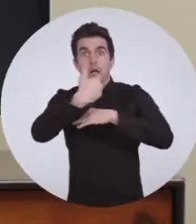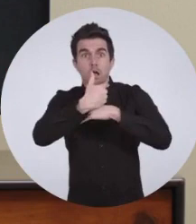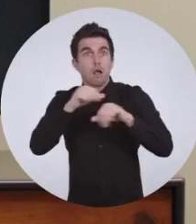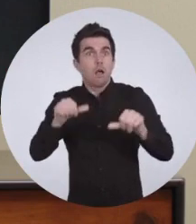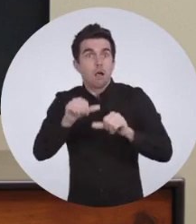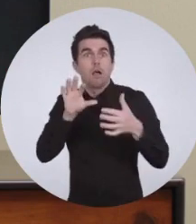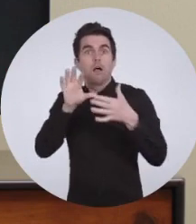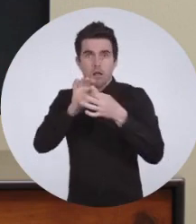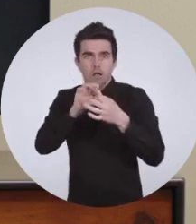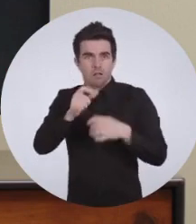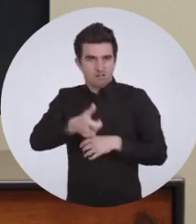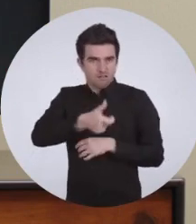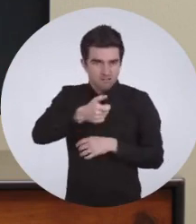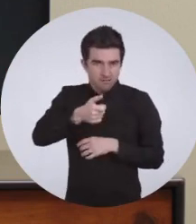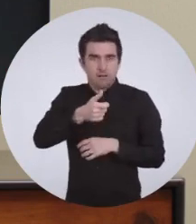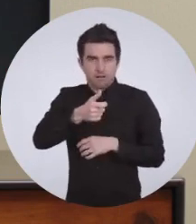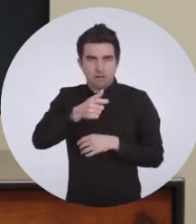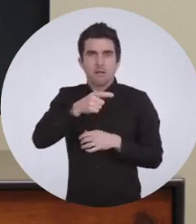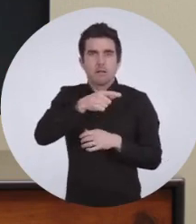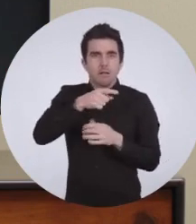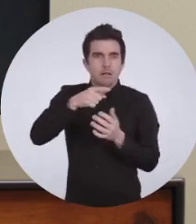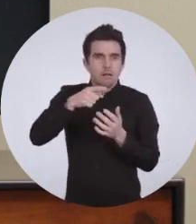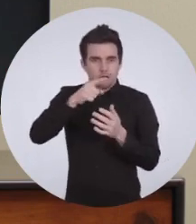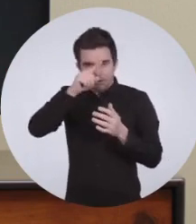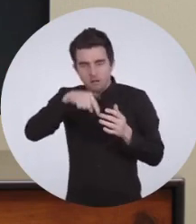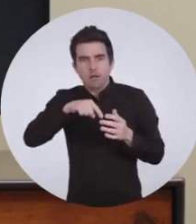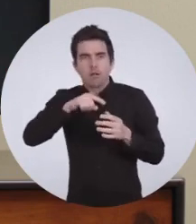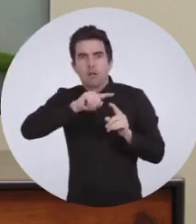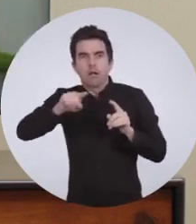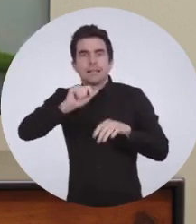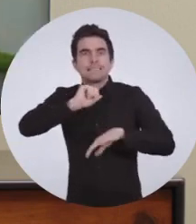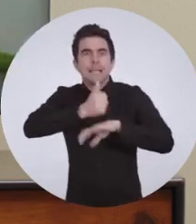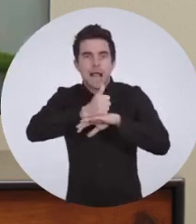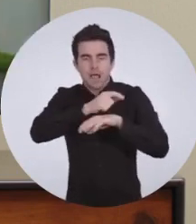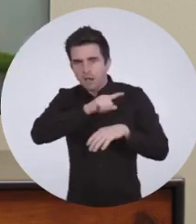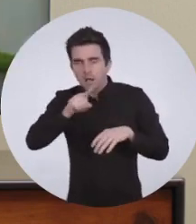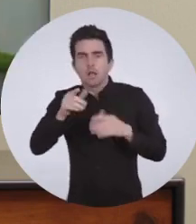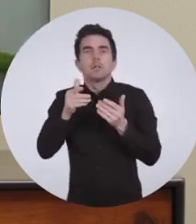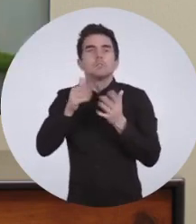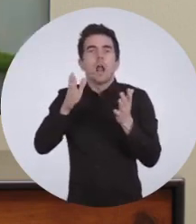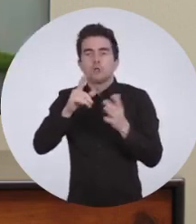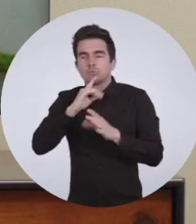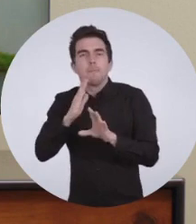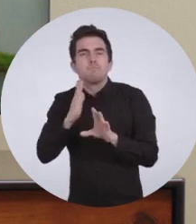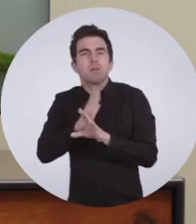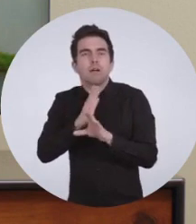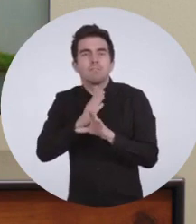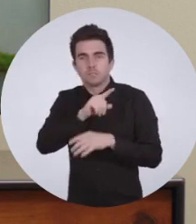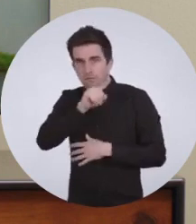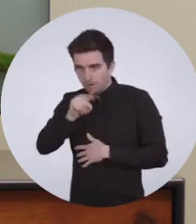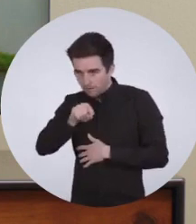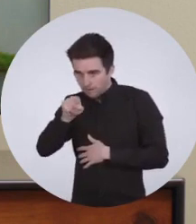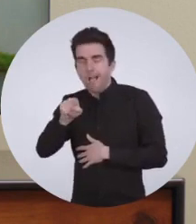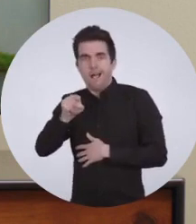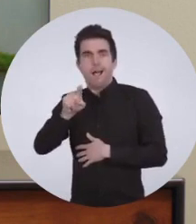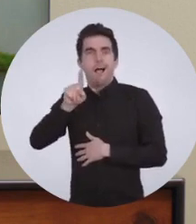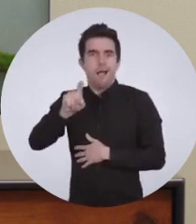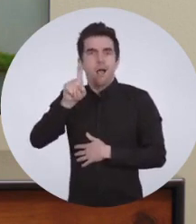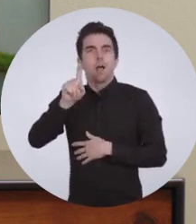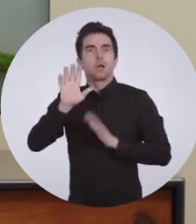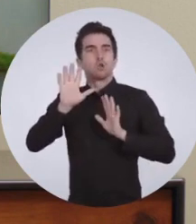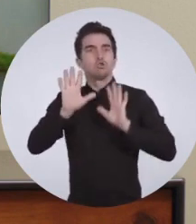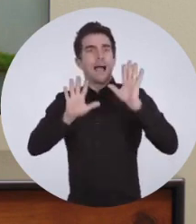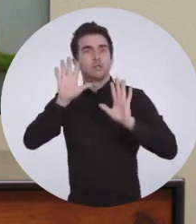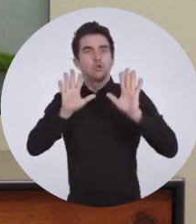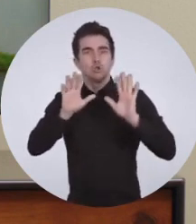the camera, click the menu button and select all settings on the most left. Select general and privacy. Scroll down and